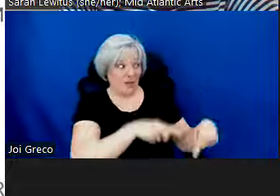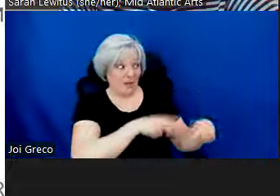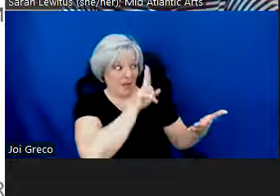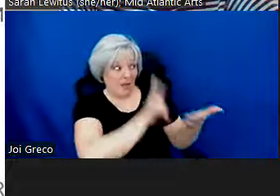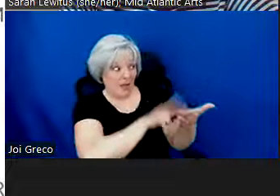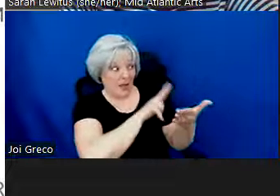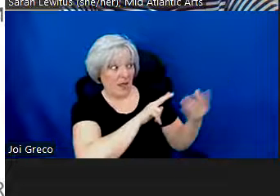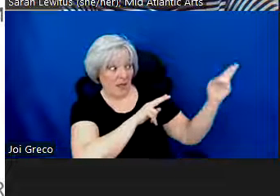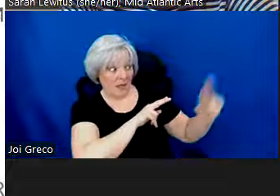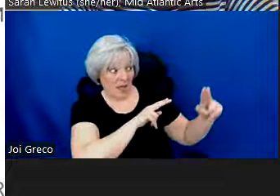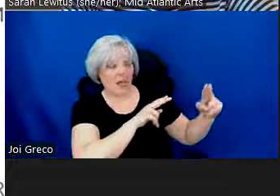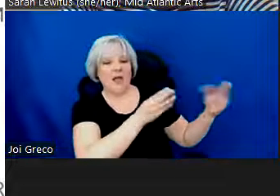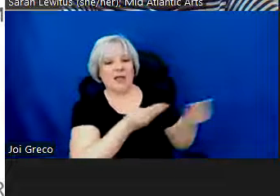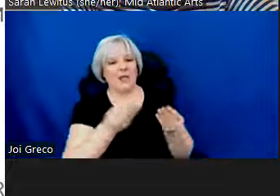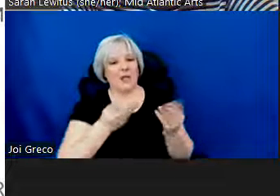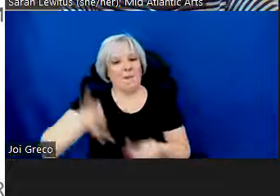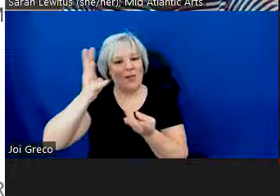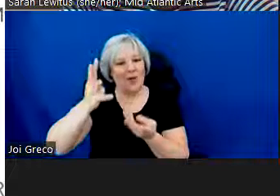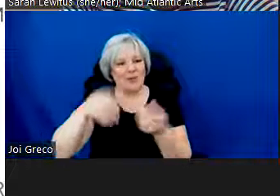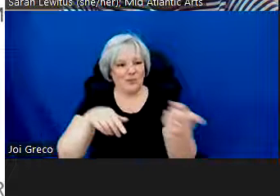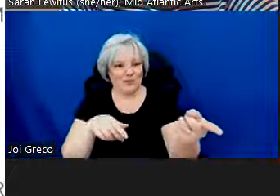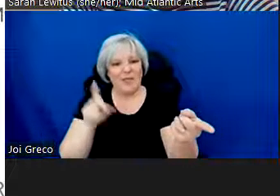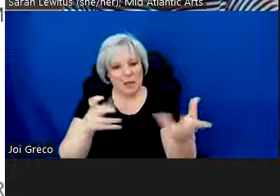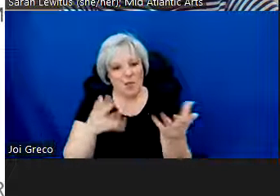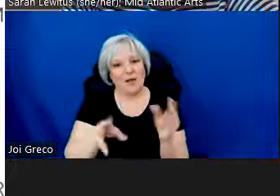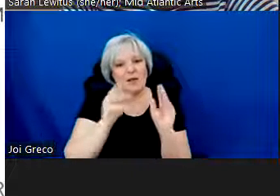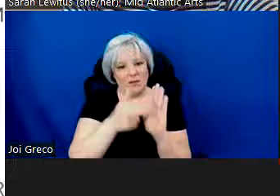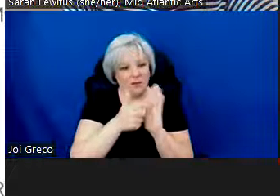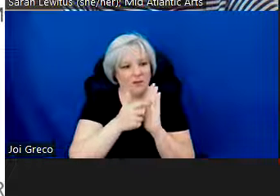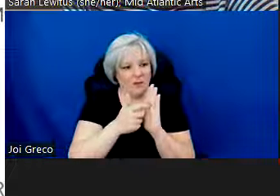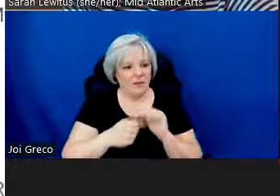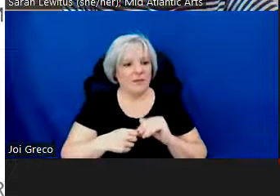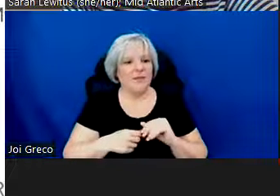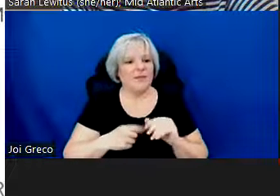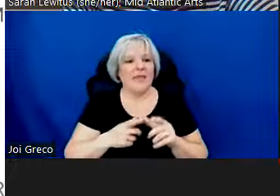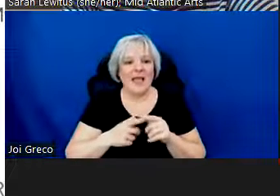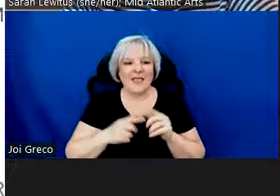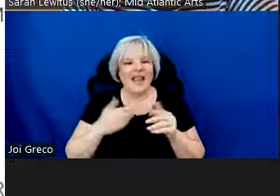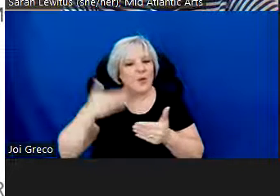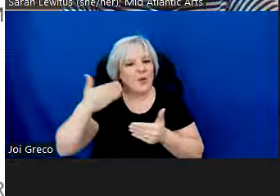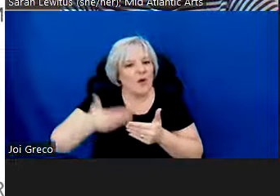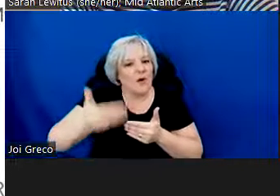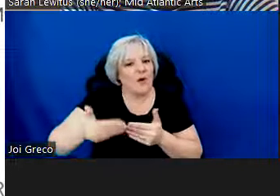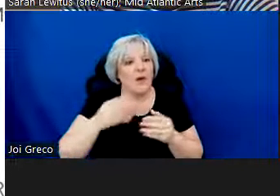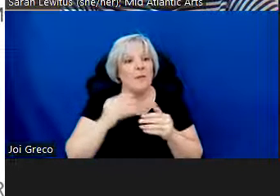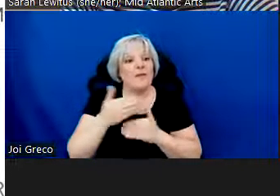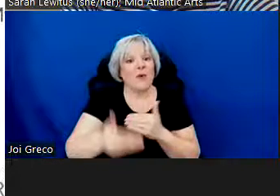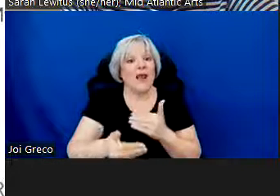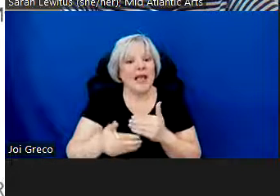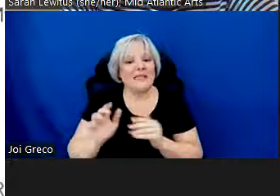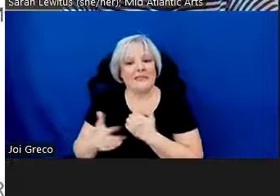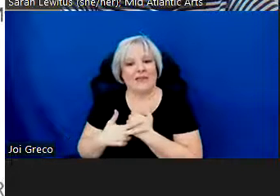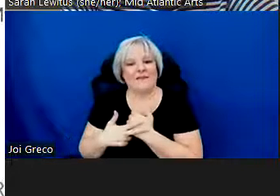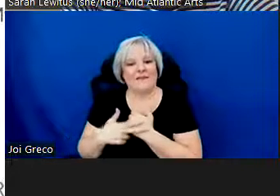After completing each page, I do encourage you to hit Save Draft before advancing. This will